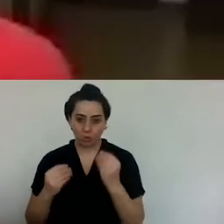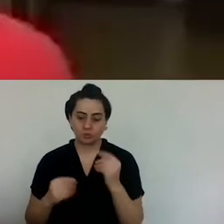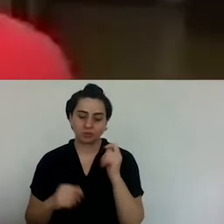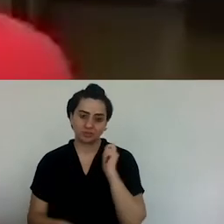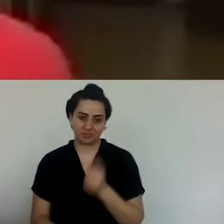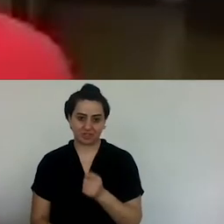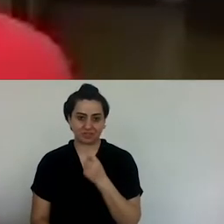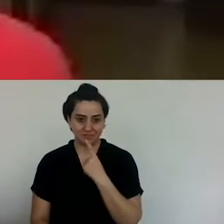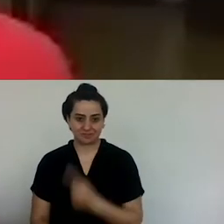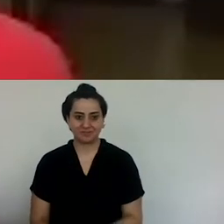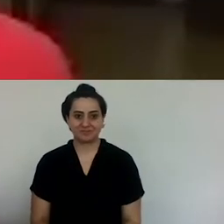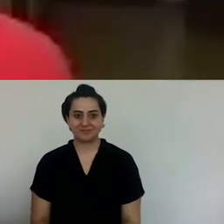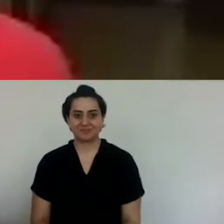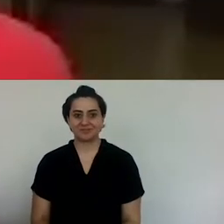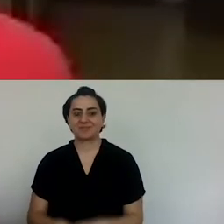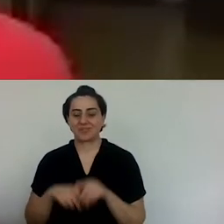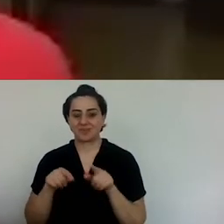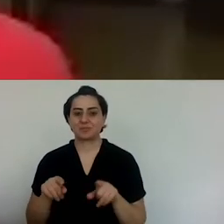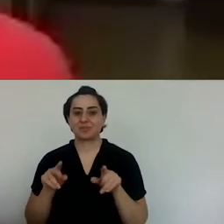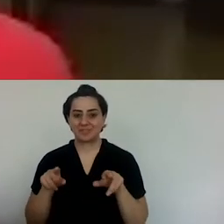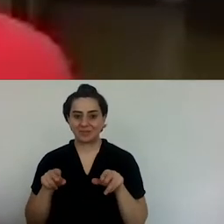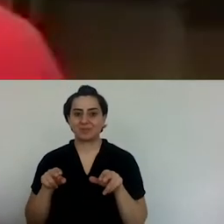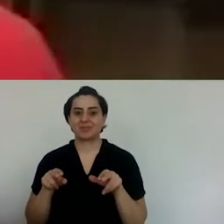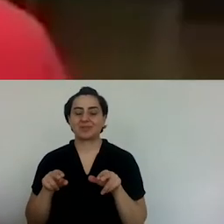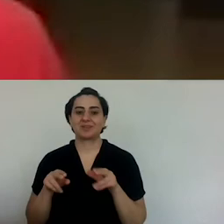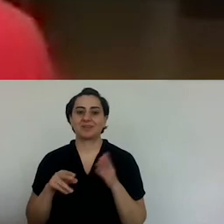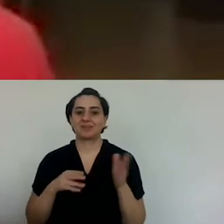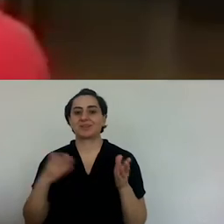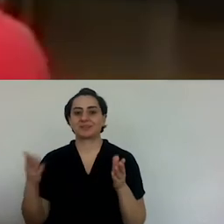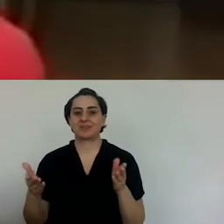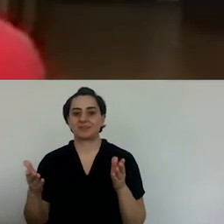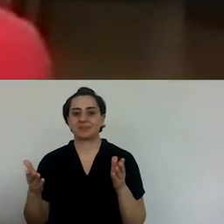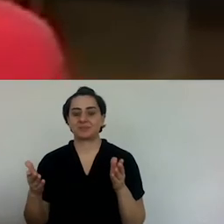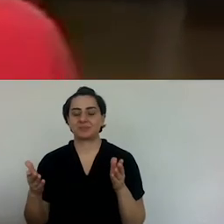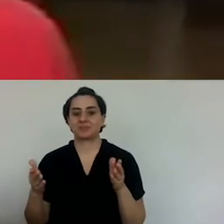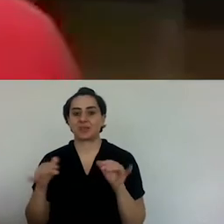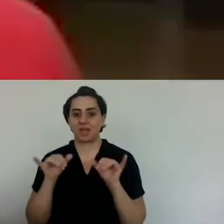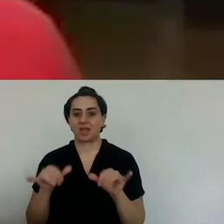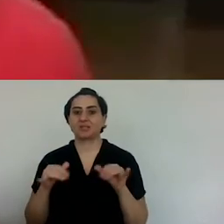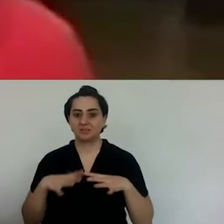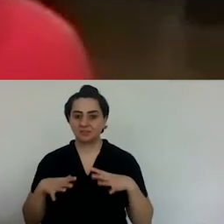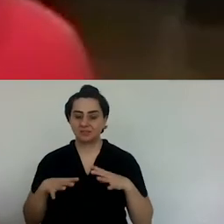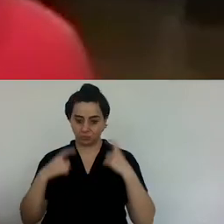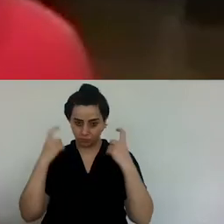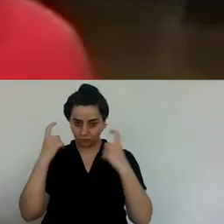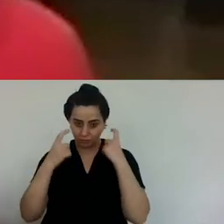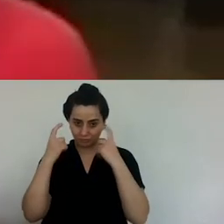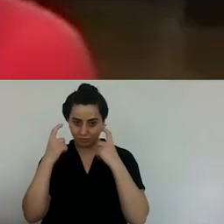And again, he would say the same thing, an Armenian from Thrace, that's what he wanted,